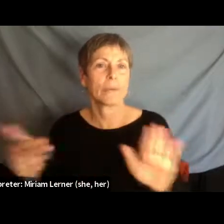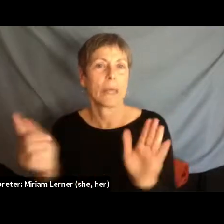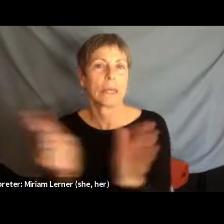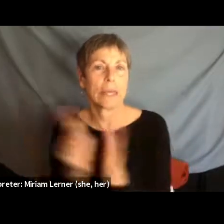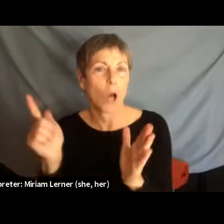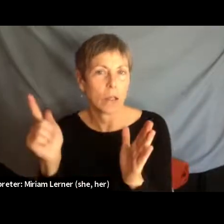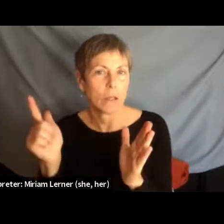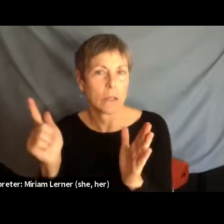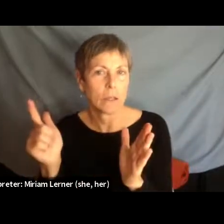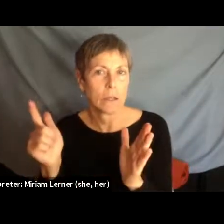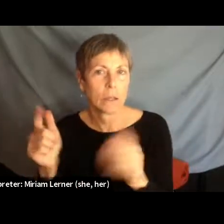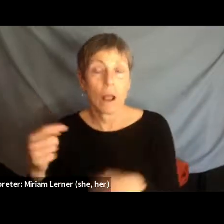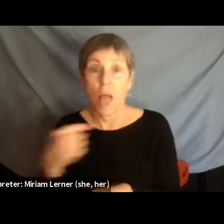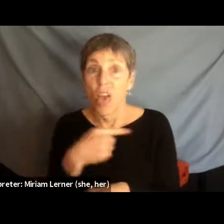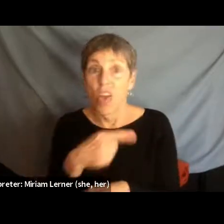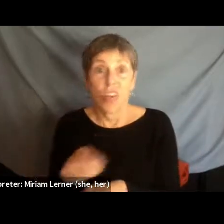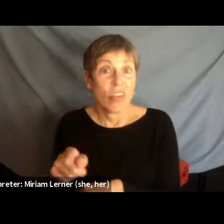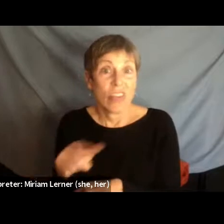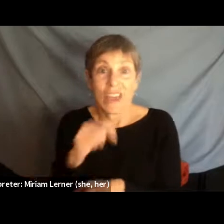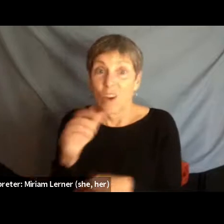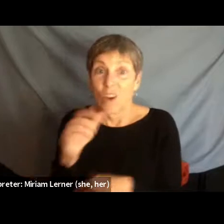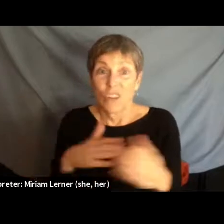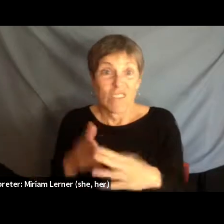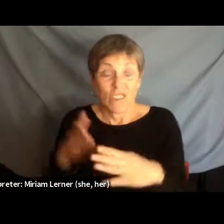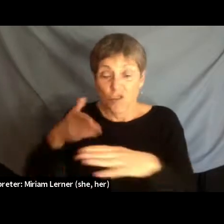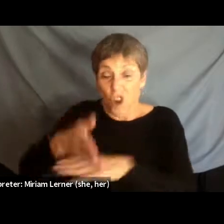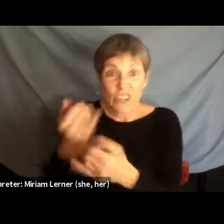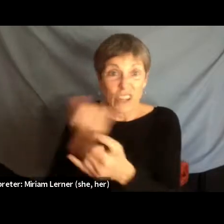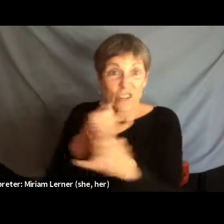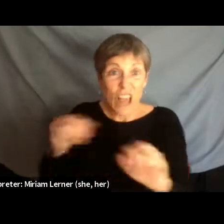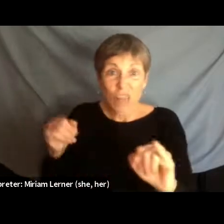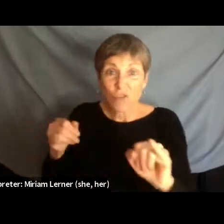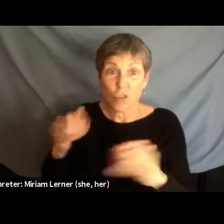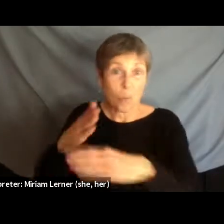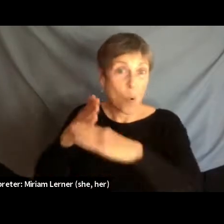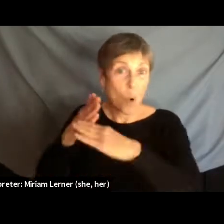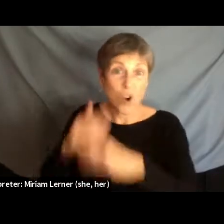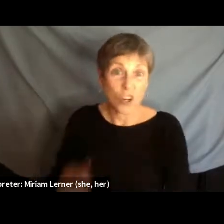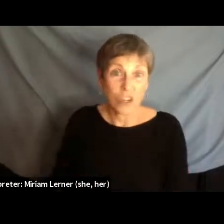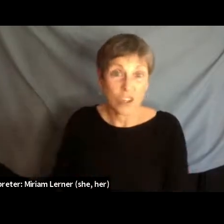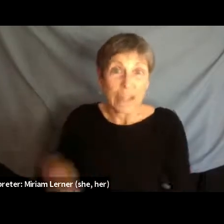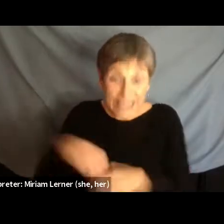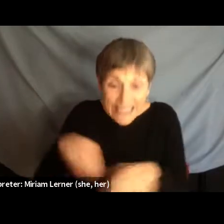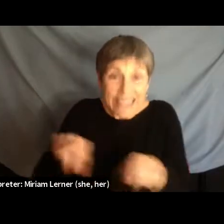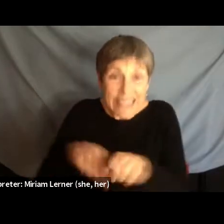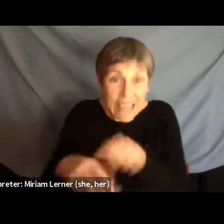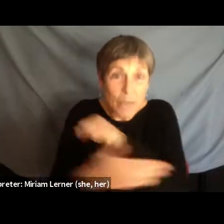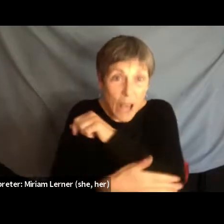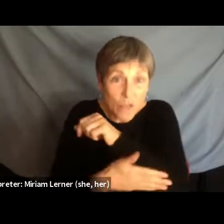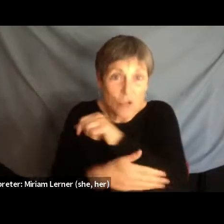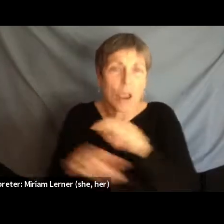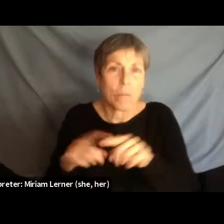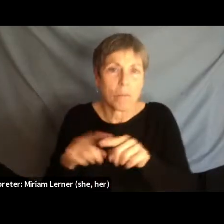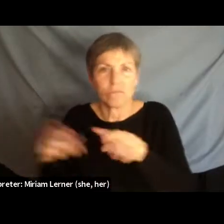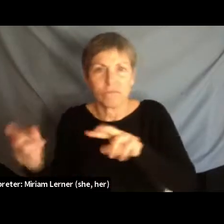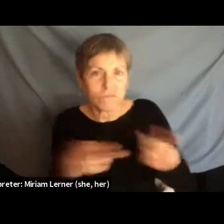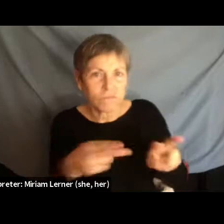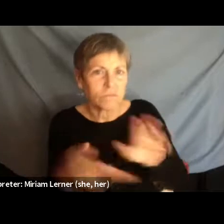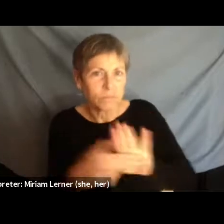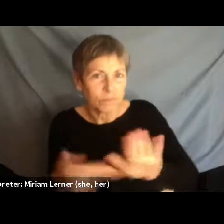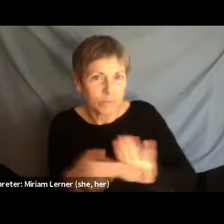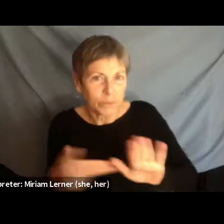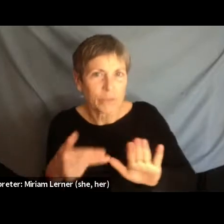without them even crossing an international border. And these experiences of violence, therefore,